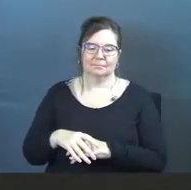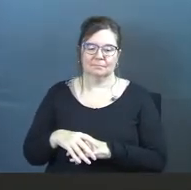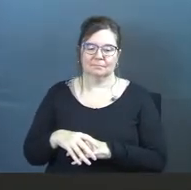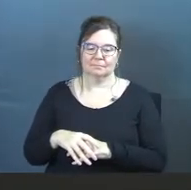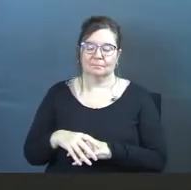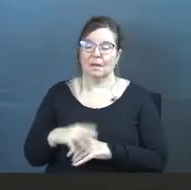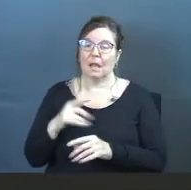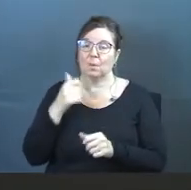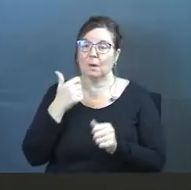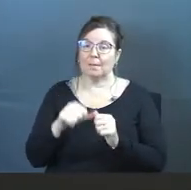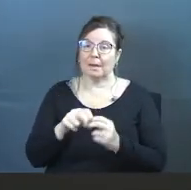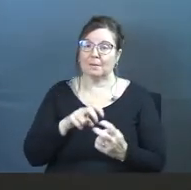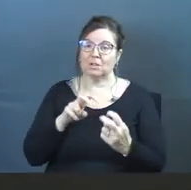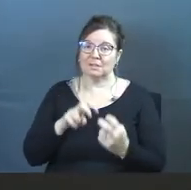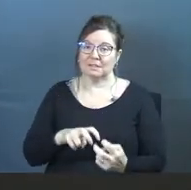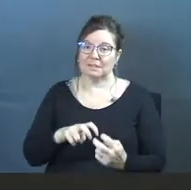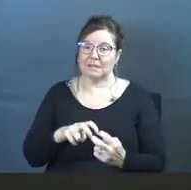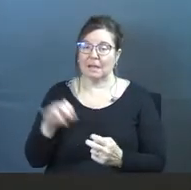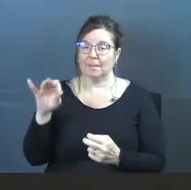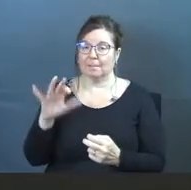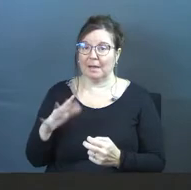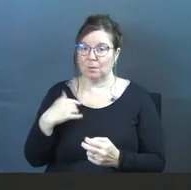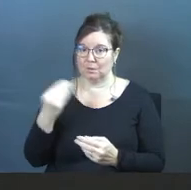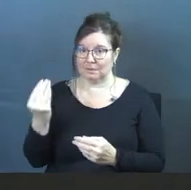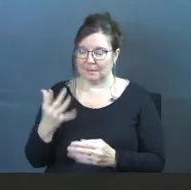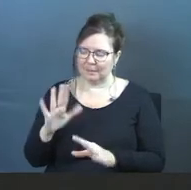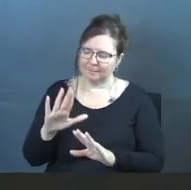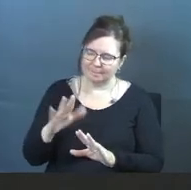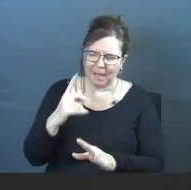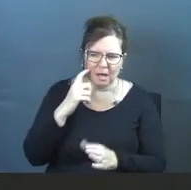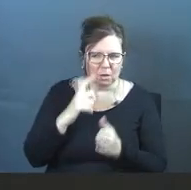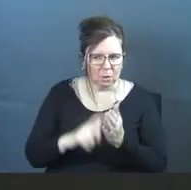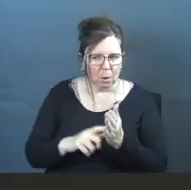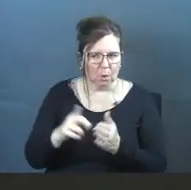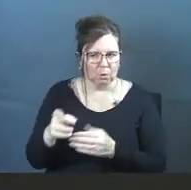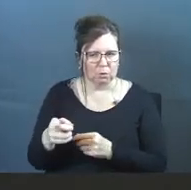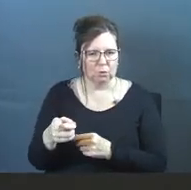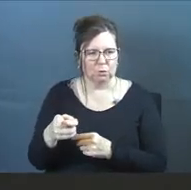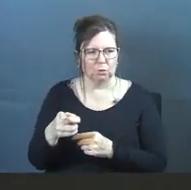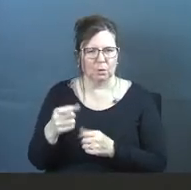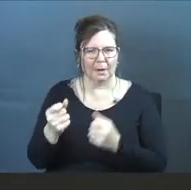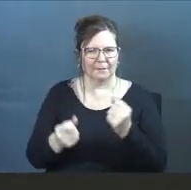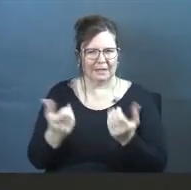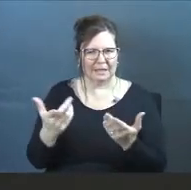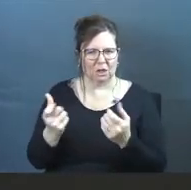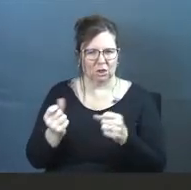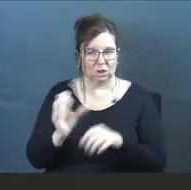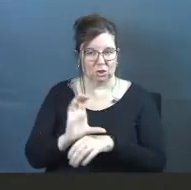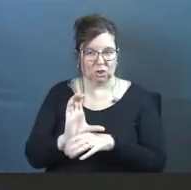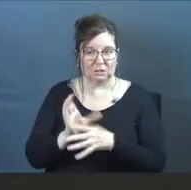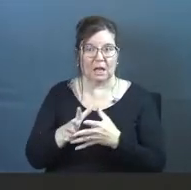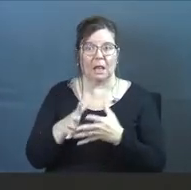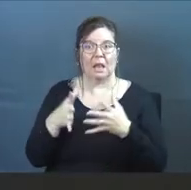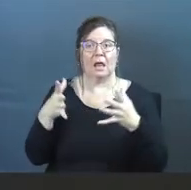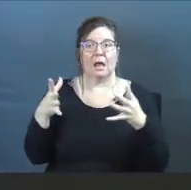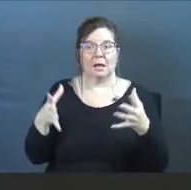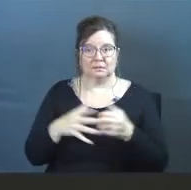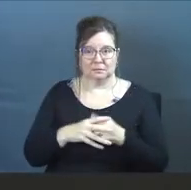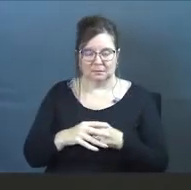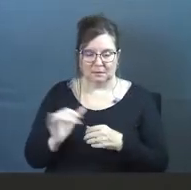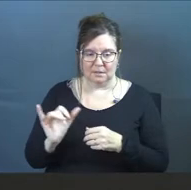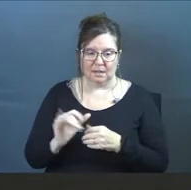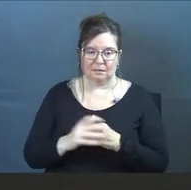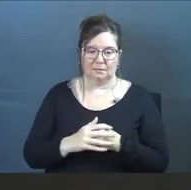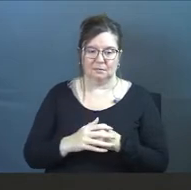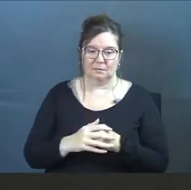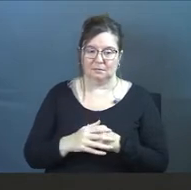But I remember sitting down and my pastor, he was telling me, he's like, hey, I've noticed your vehicle here at the church a lot. Like,